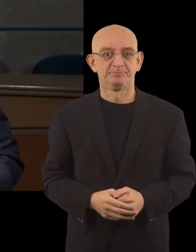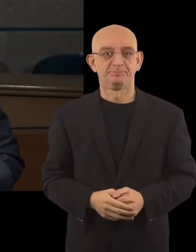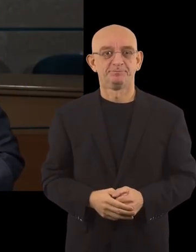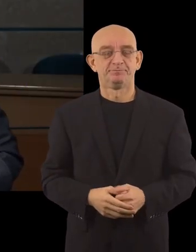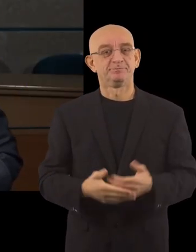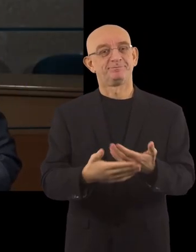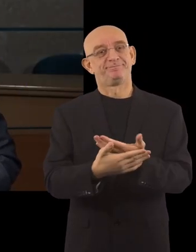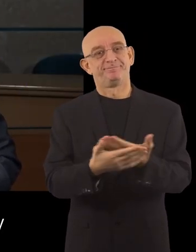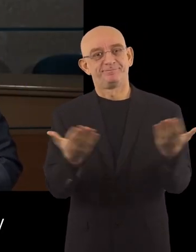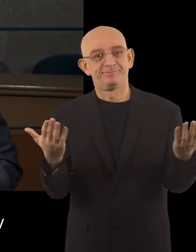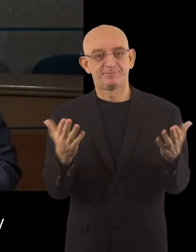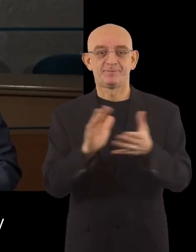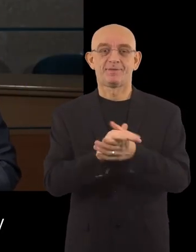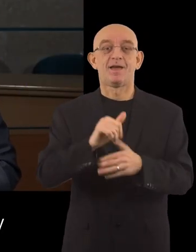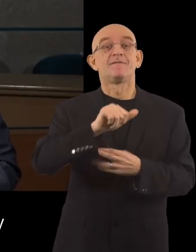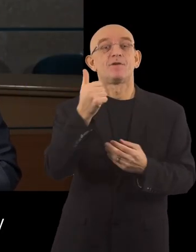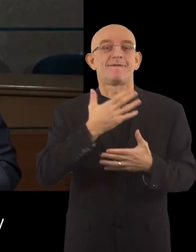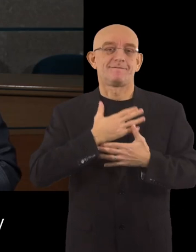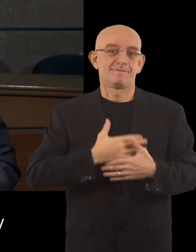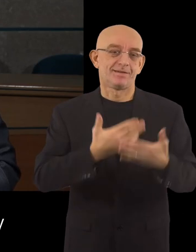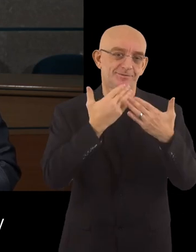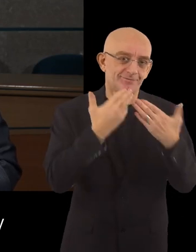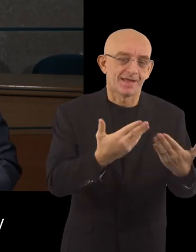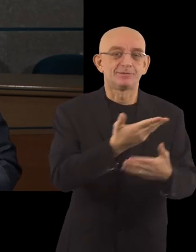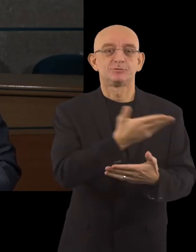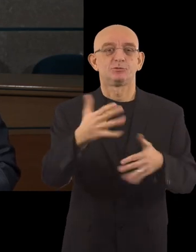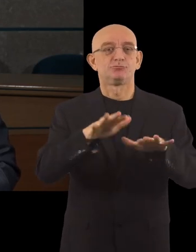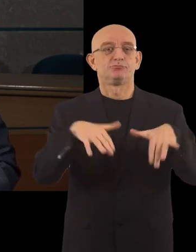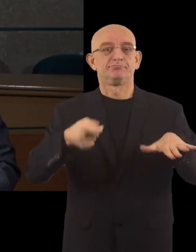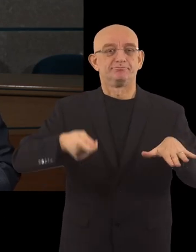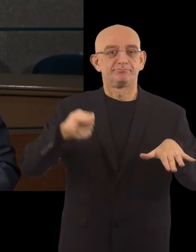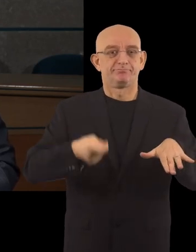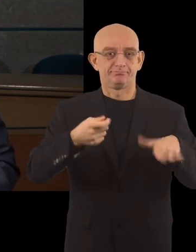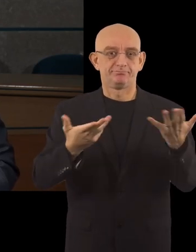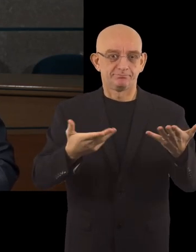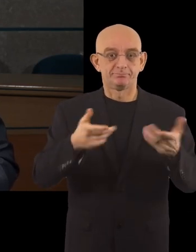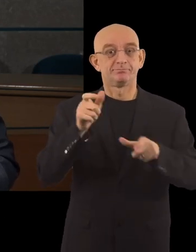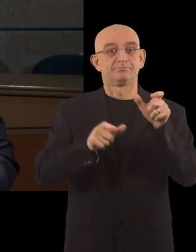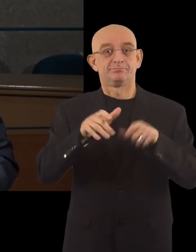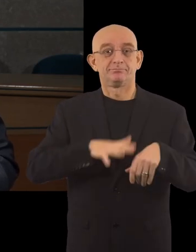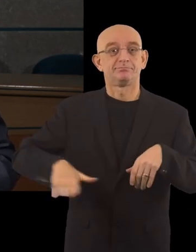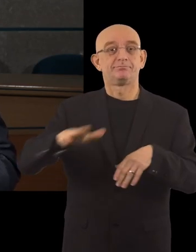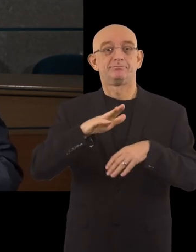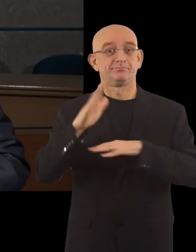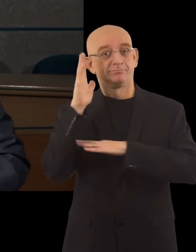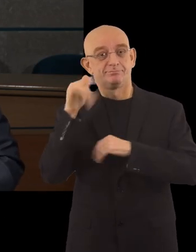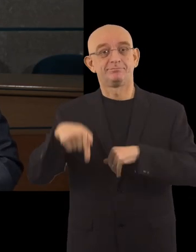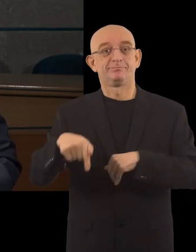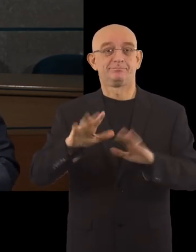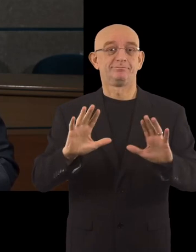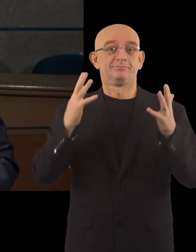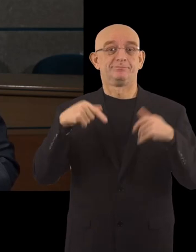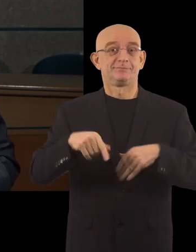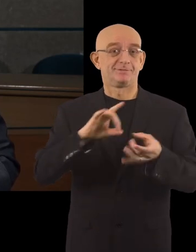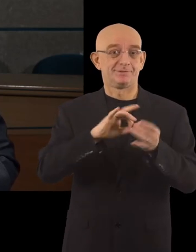Ladies and gentlemen, first of all, I would like to thank the jury on behalf of the Inhibitants of Gdynia for awarding us